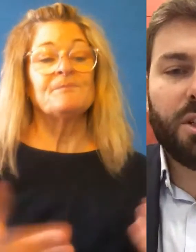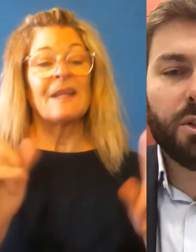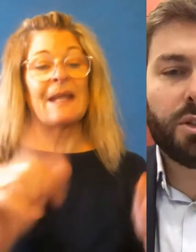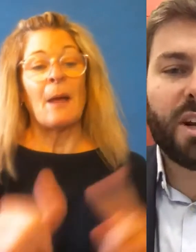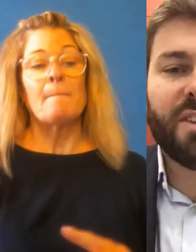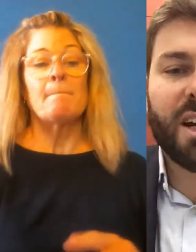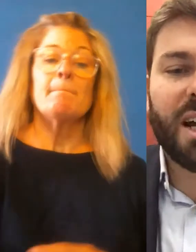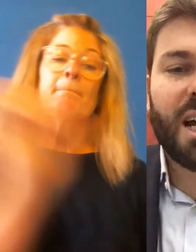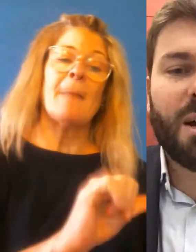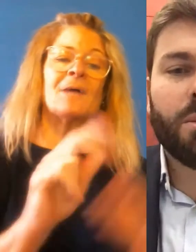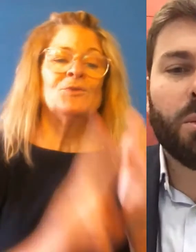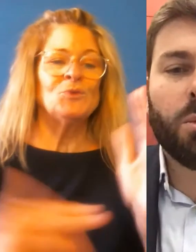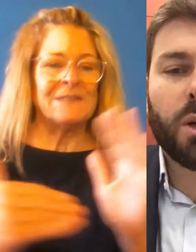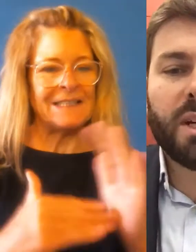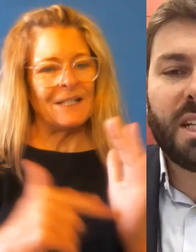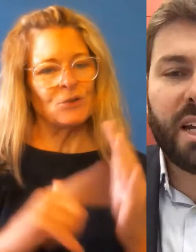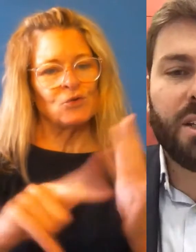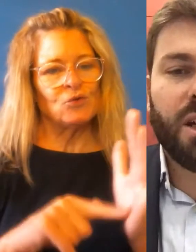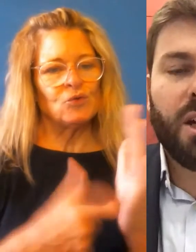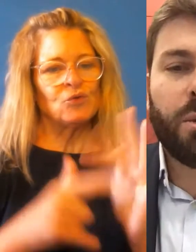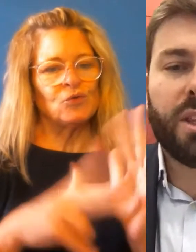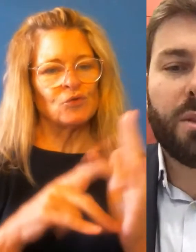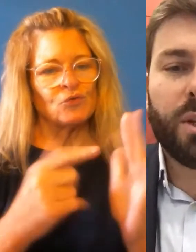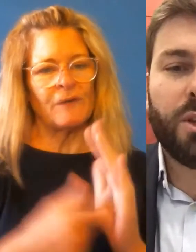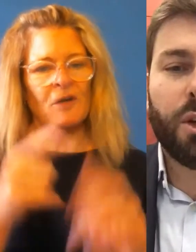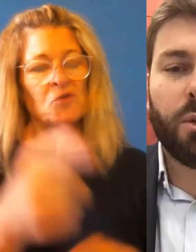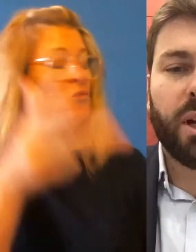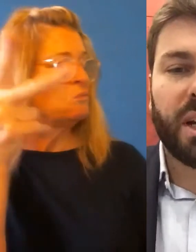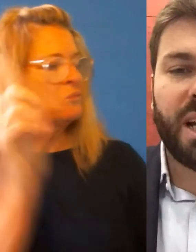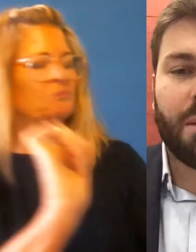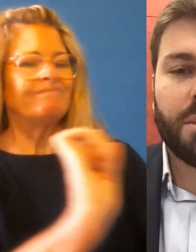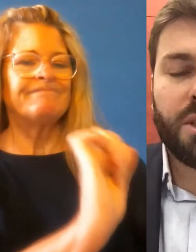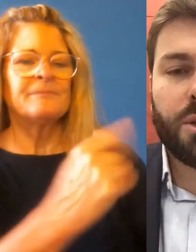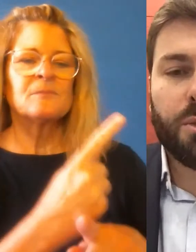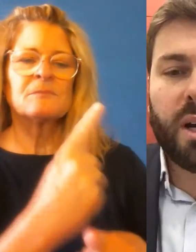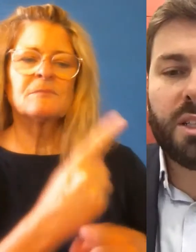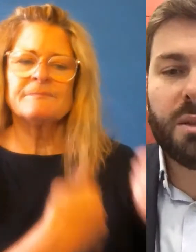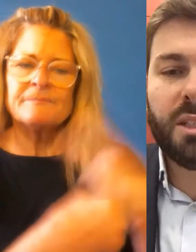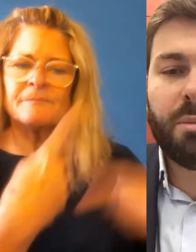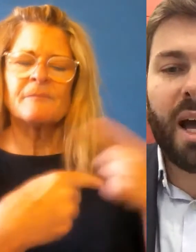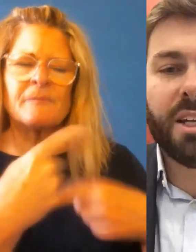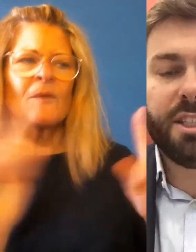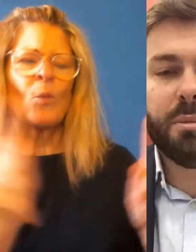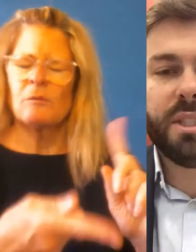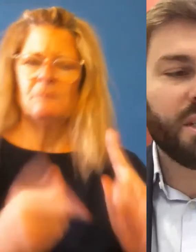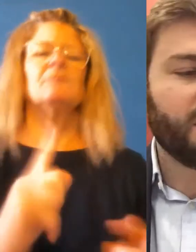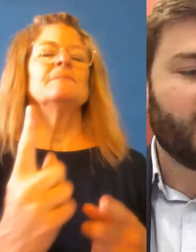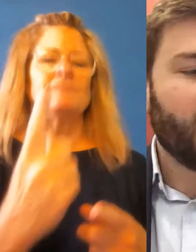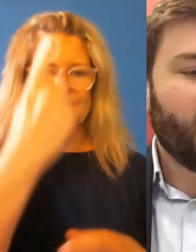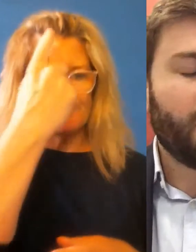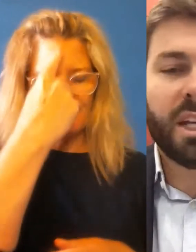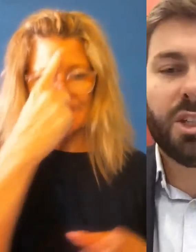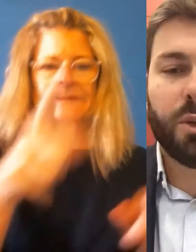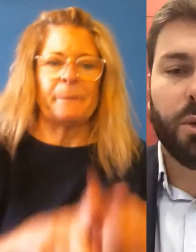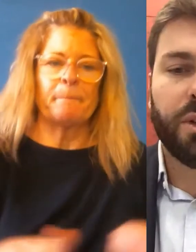to you, Trevor. Um, what resonated with, with you when it comes to, uh, to, to partnerships and, uh,